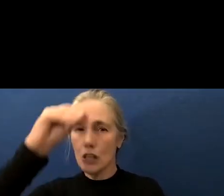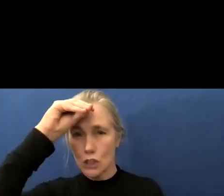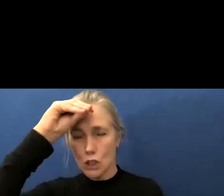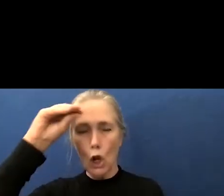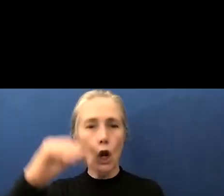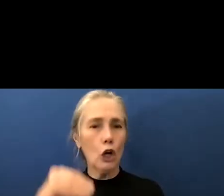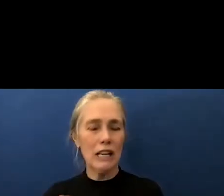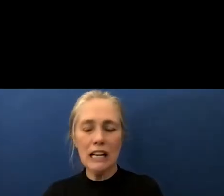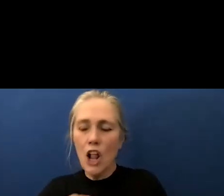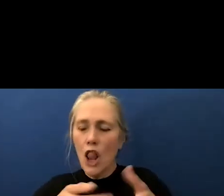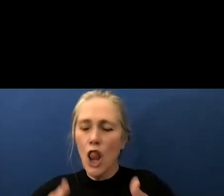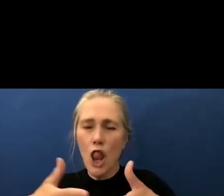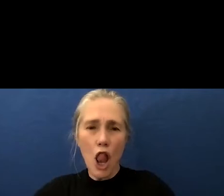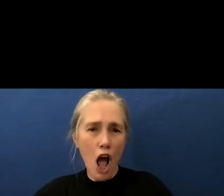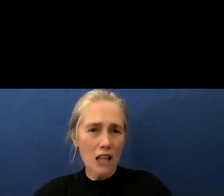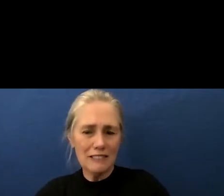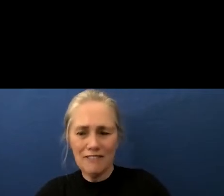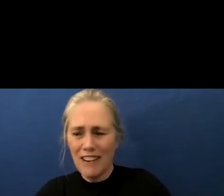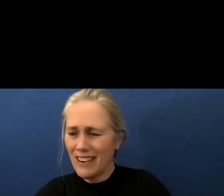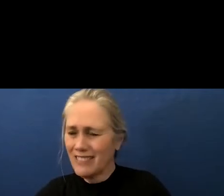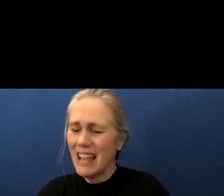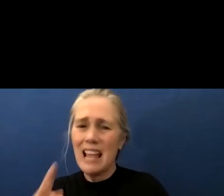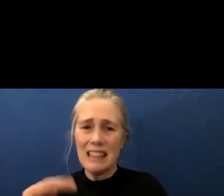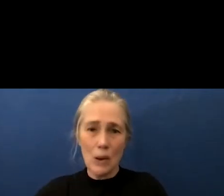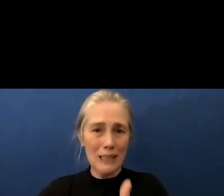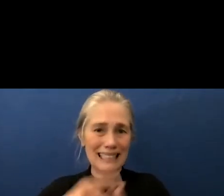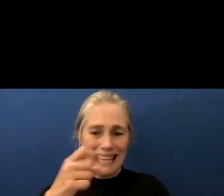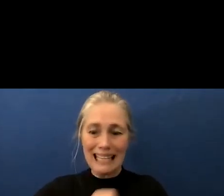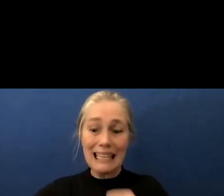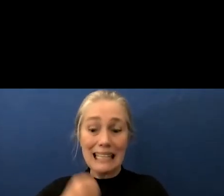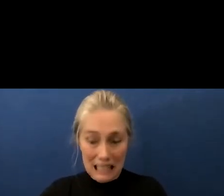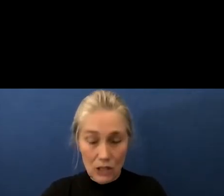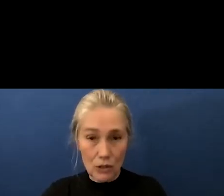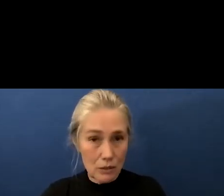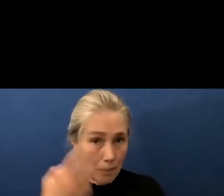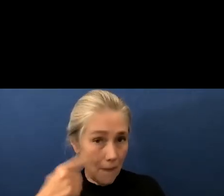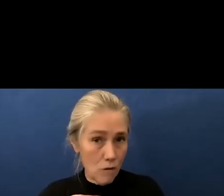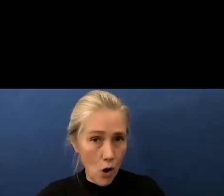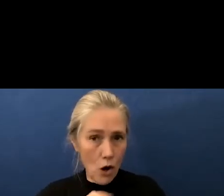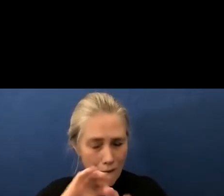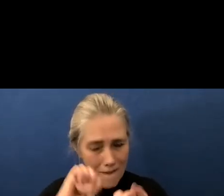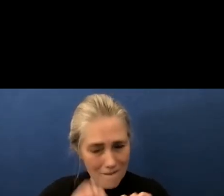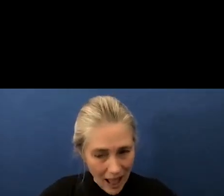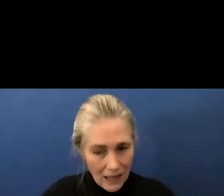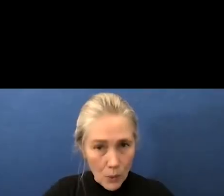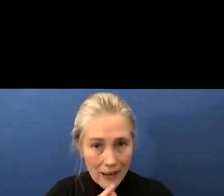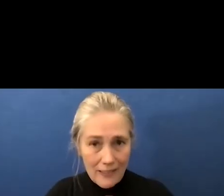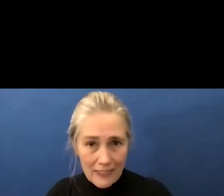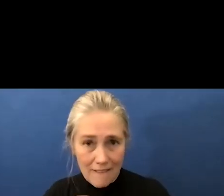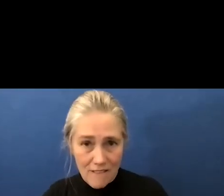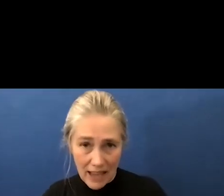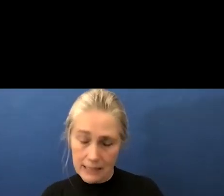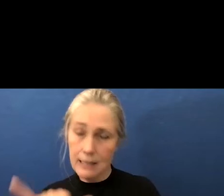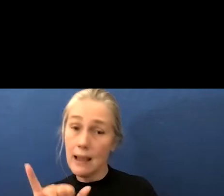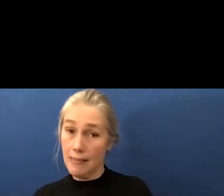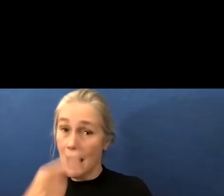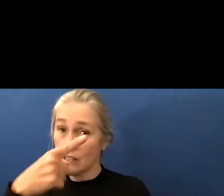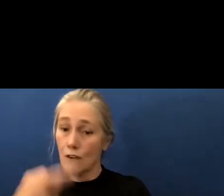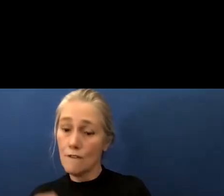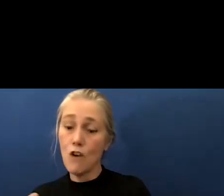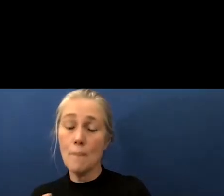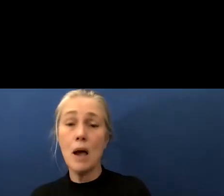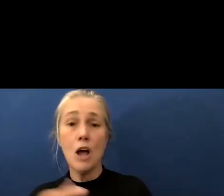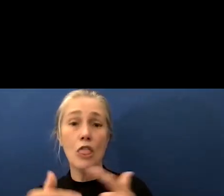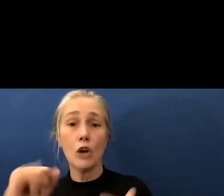fully evaluated according to this the grand jury case that came out yesterday while other schools around the state and nation